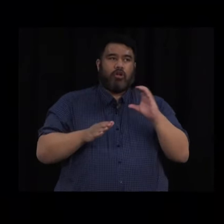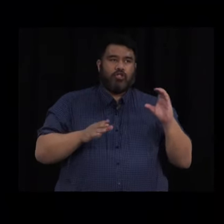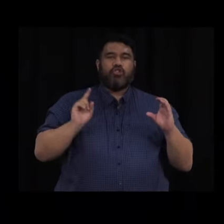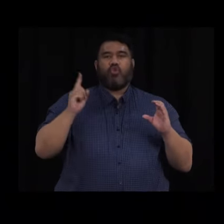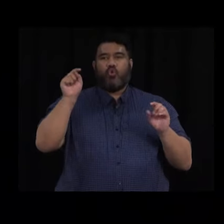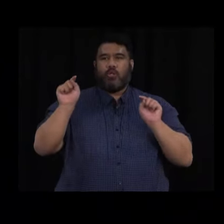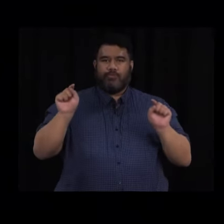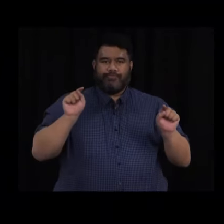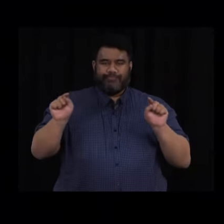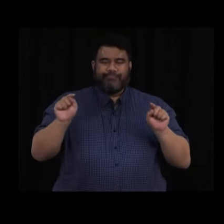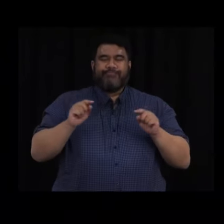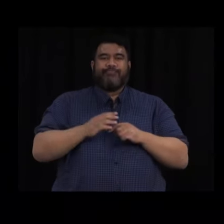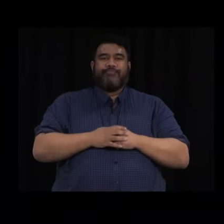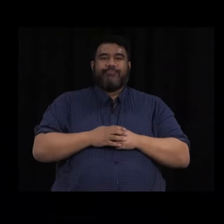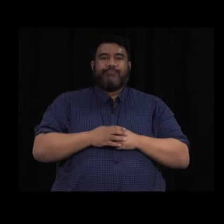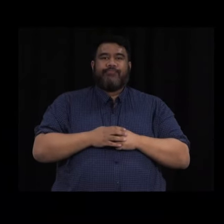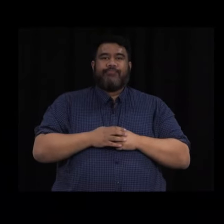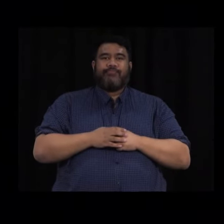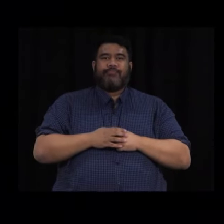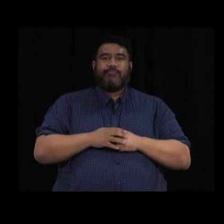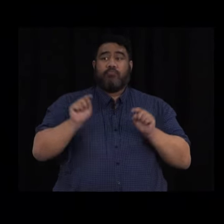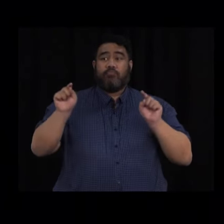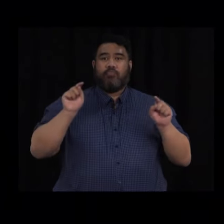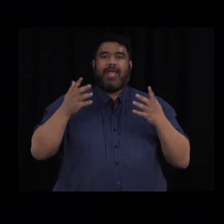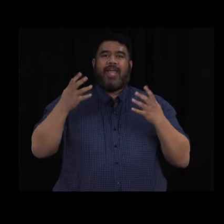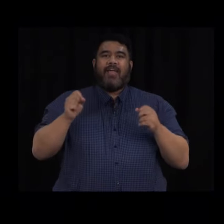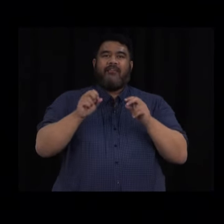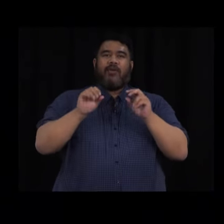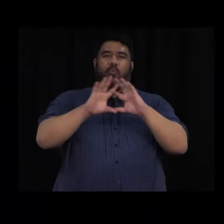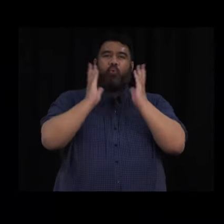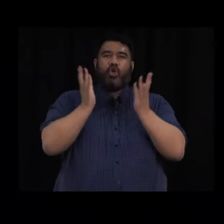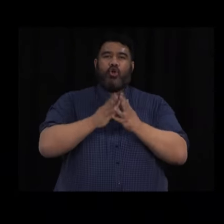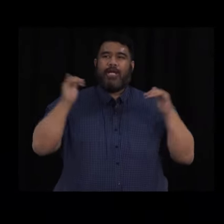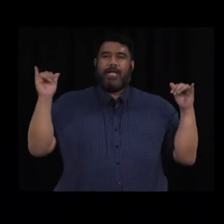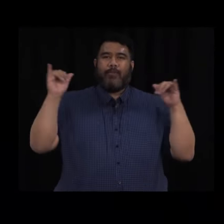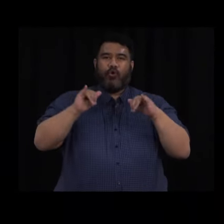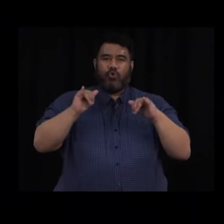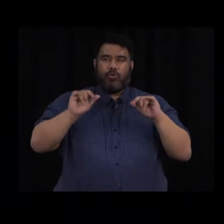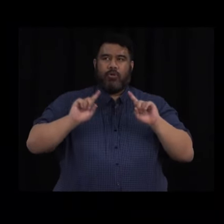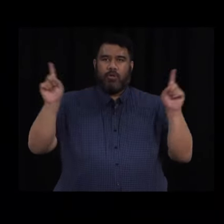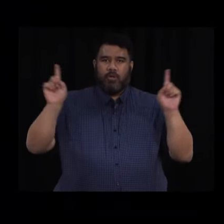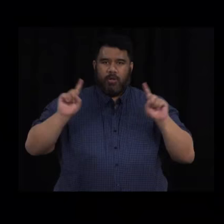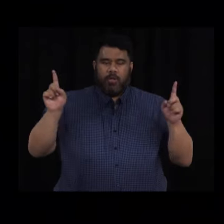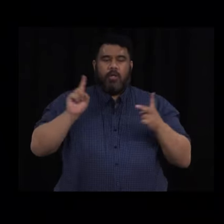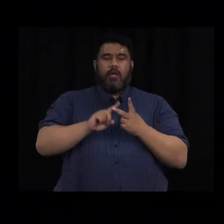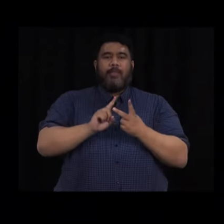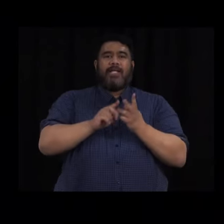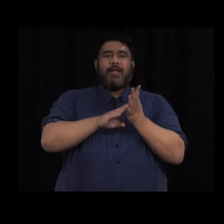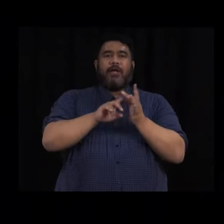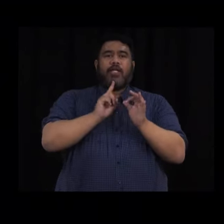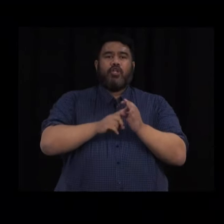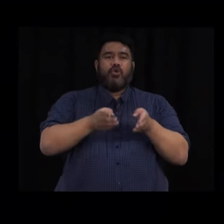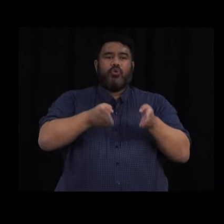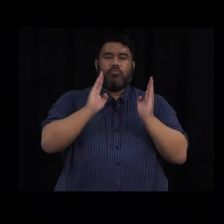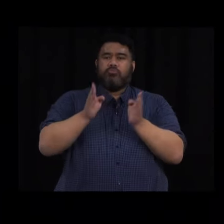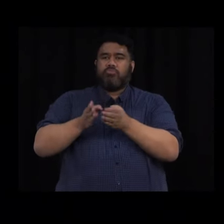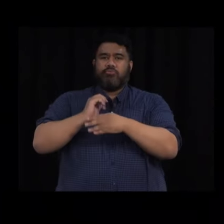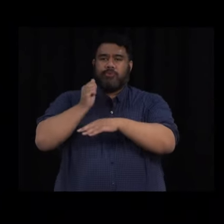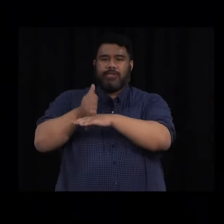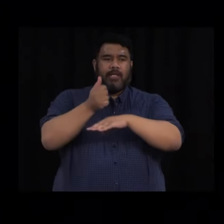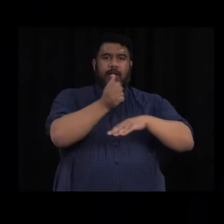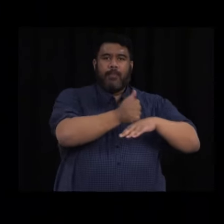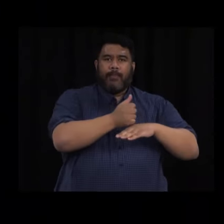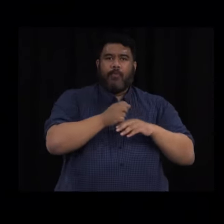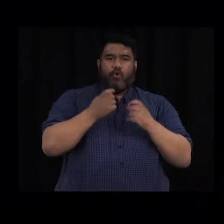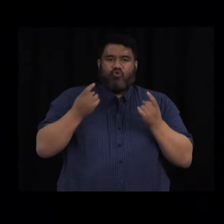locations both have obviously international airports but also established MIQ systems and support networks that have been